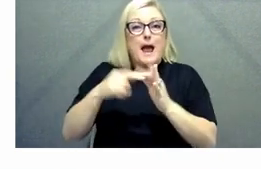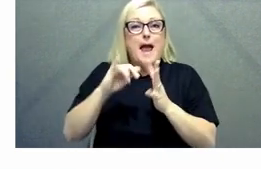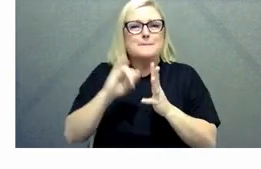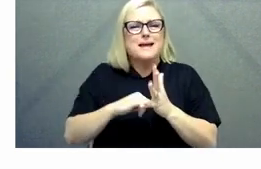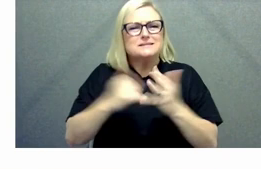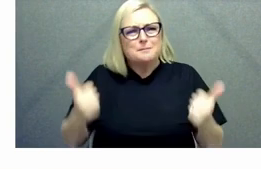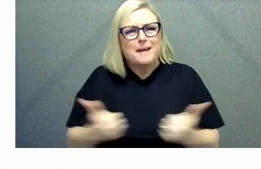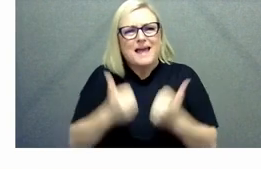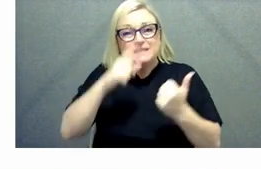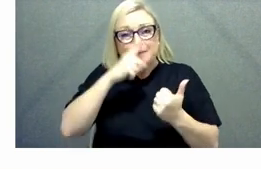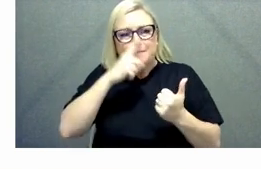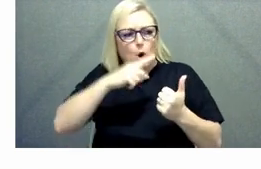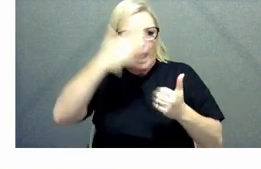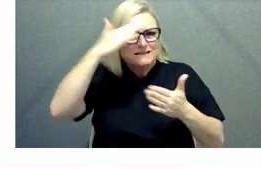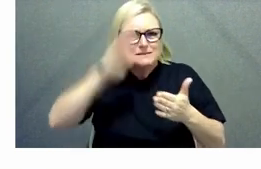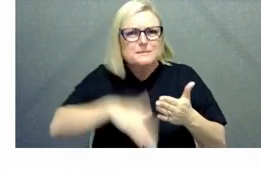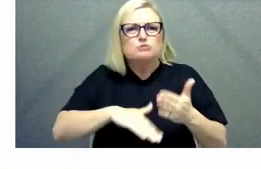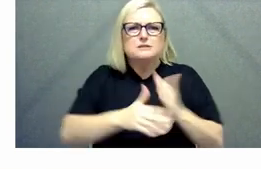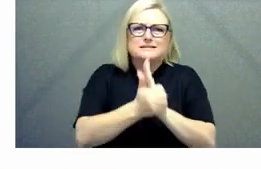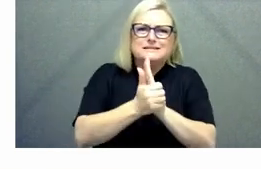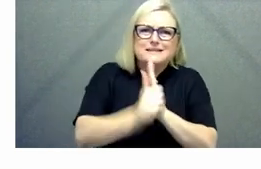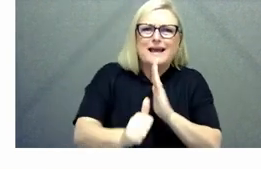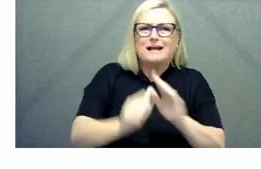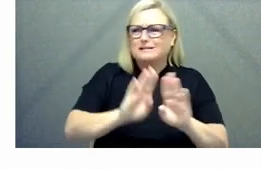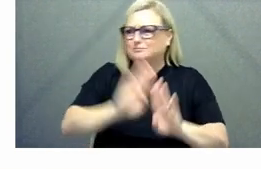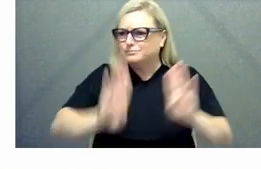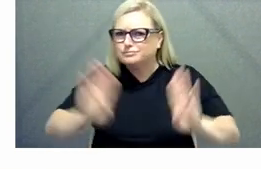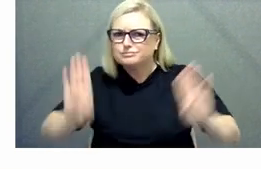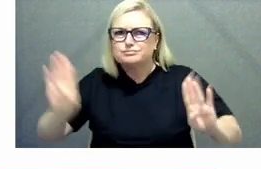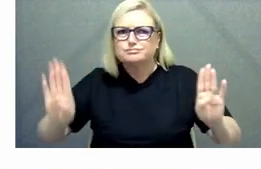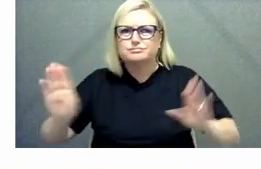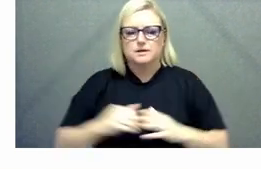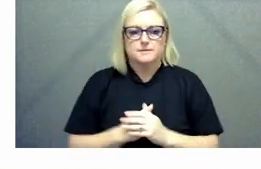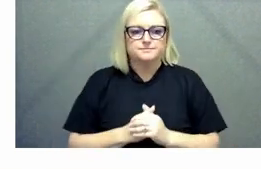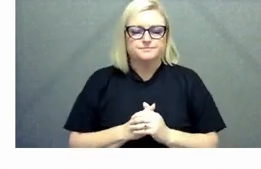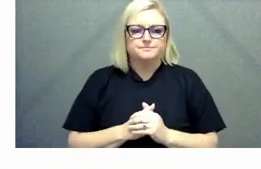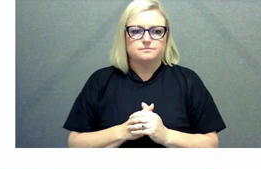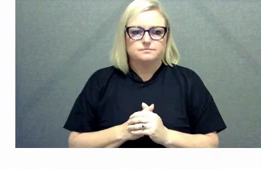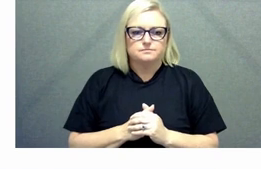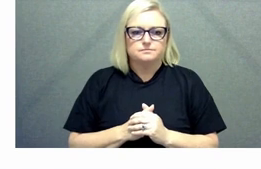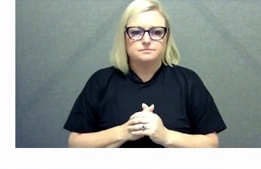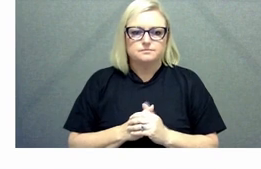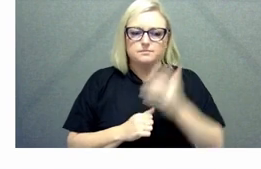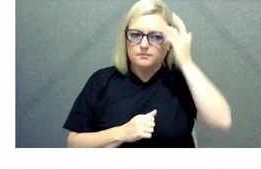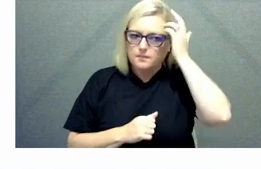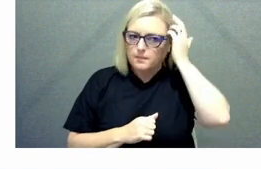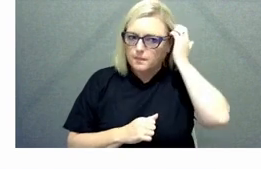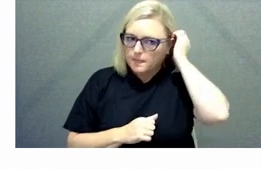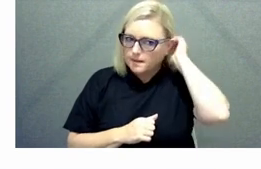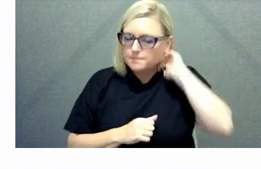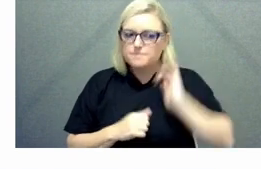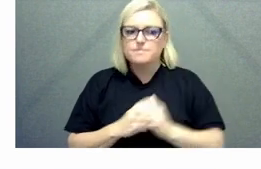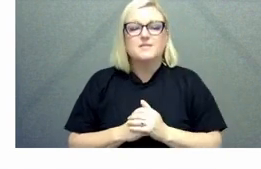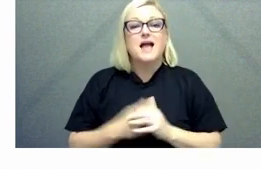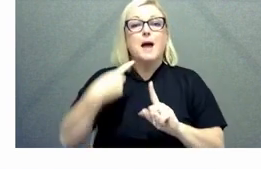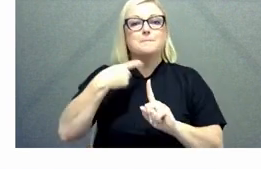organizations and probably even within your teams that it's important to tap into i think it's also really important to role model behavior that